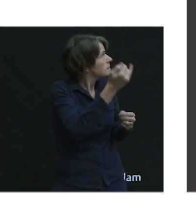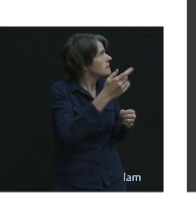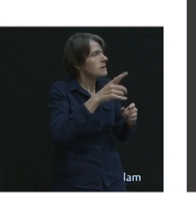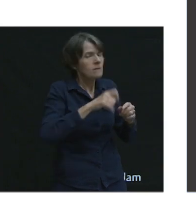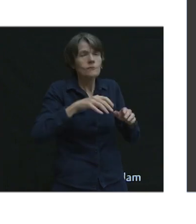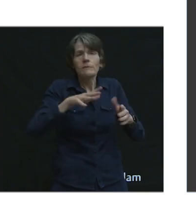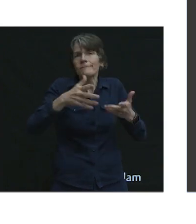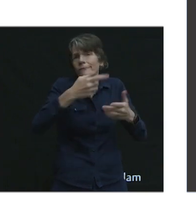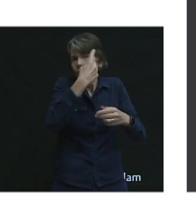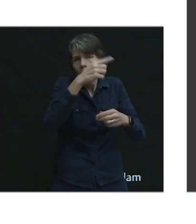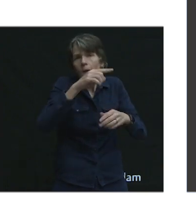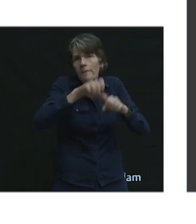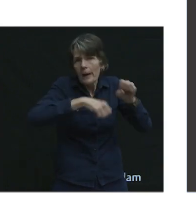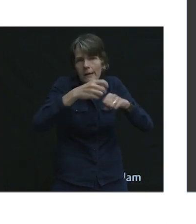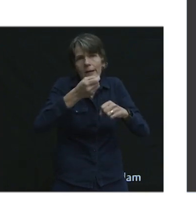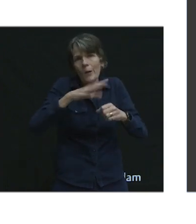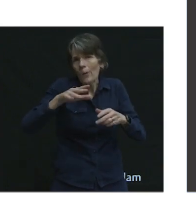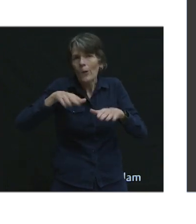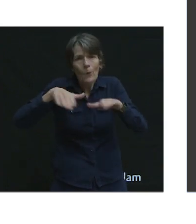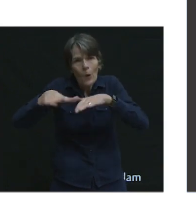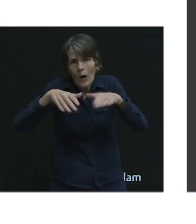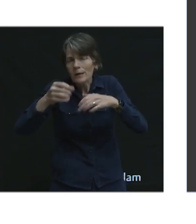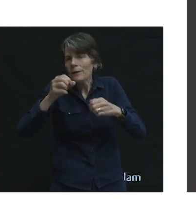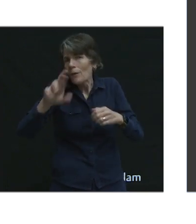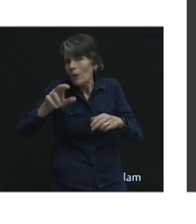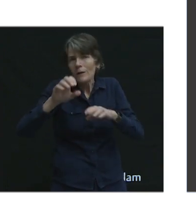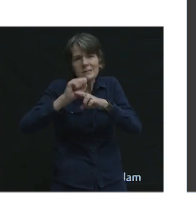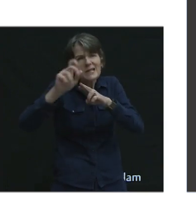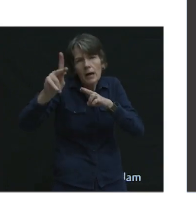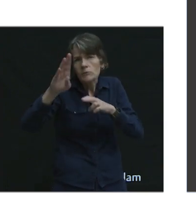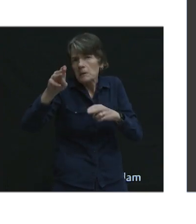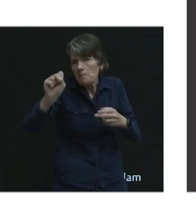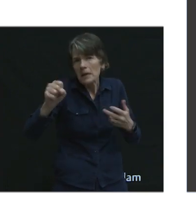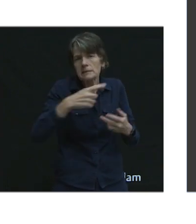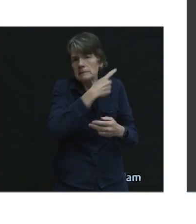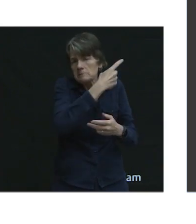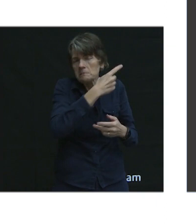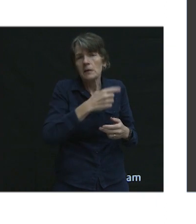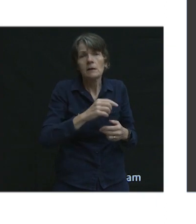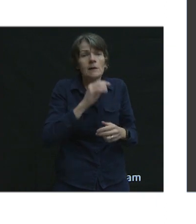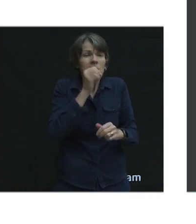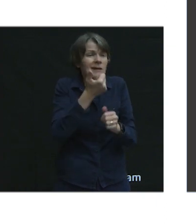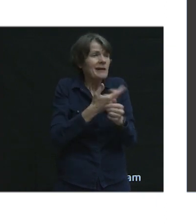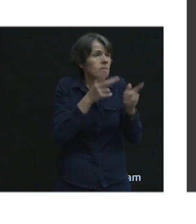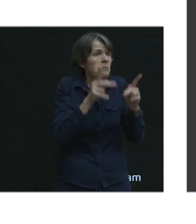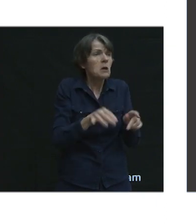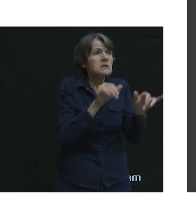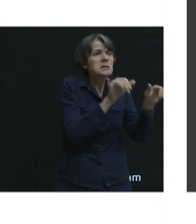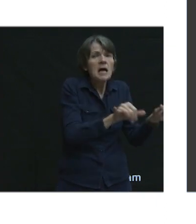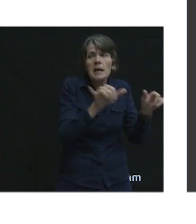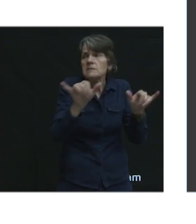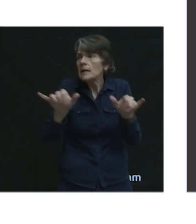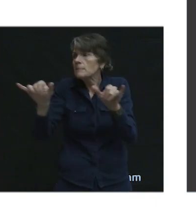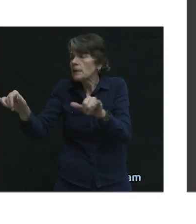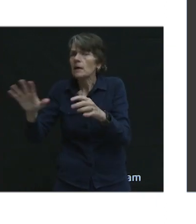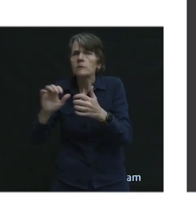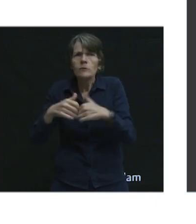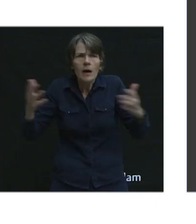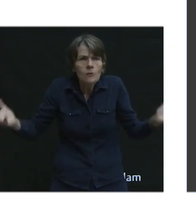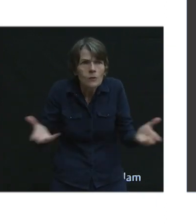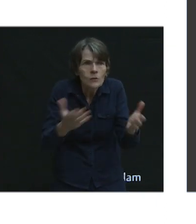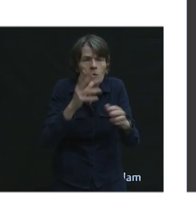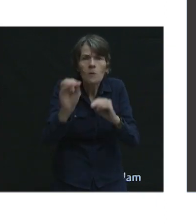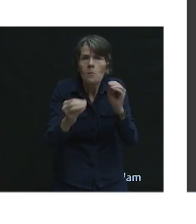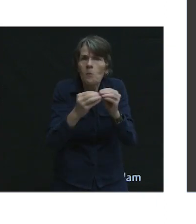walking or in public transportation. It's like not everybody is the same. So in thinking about how to get more people doing